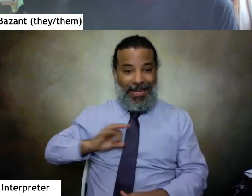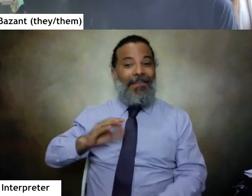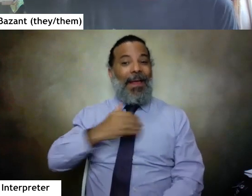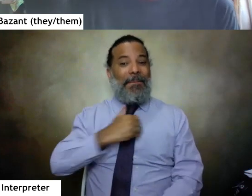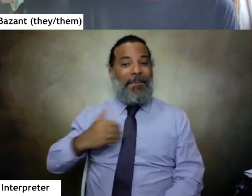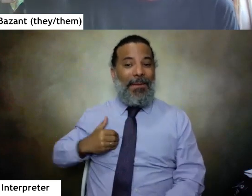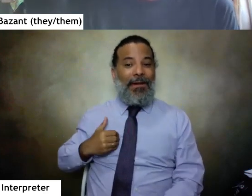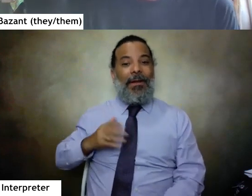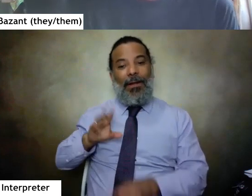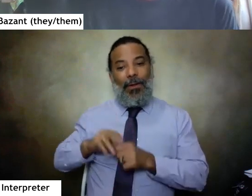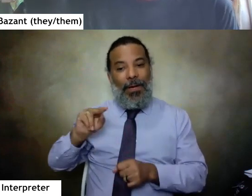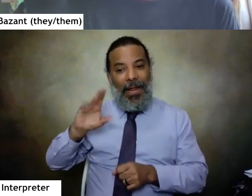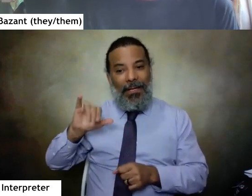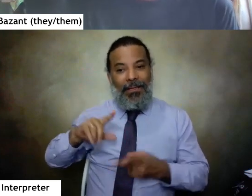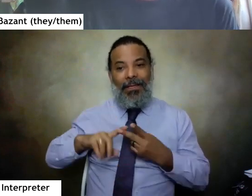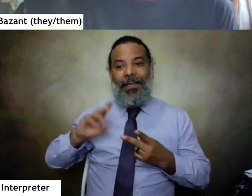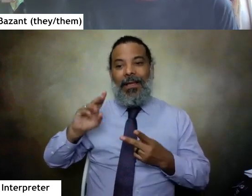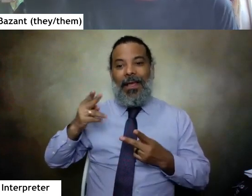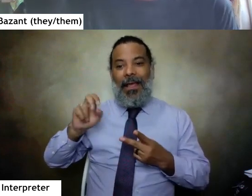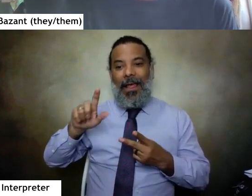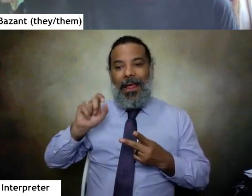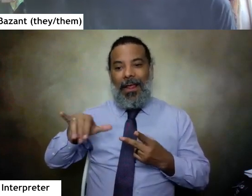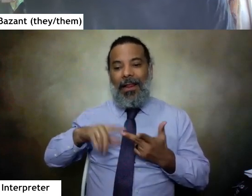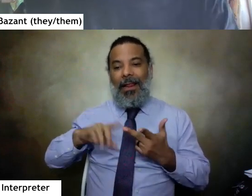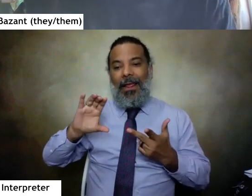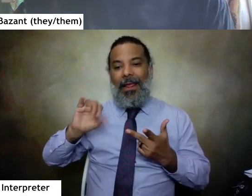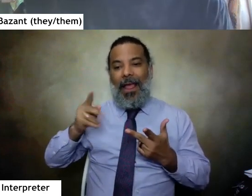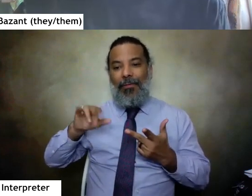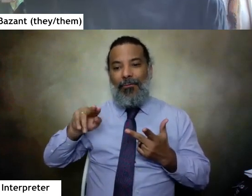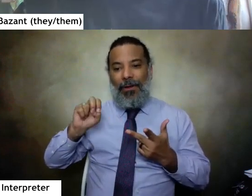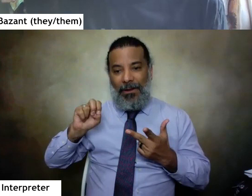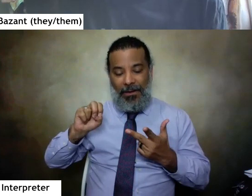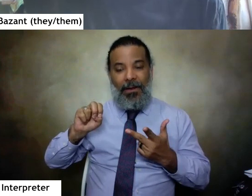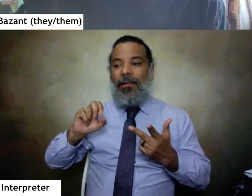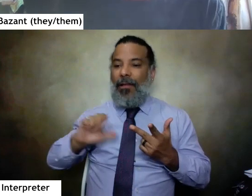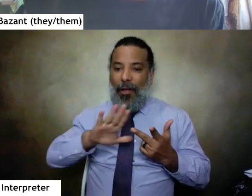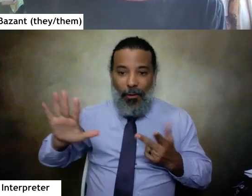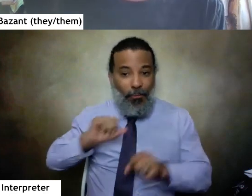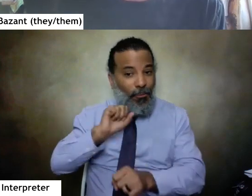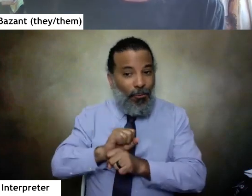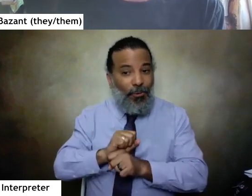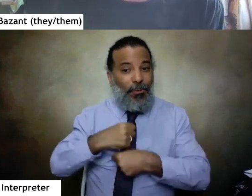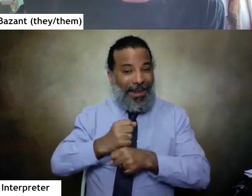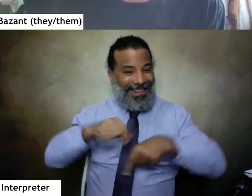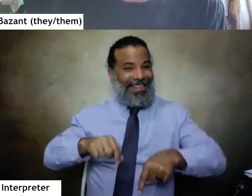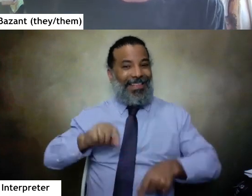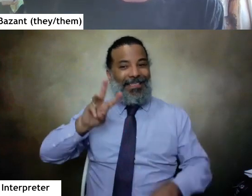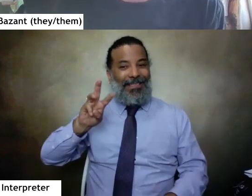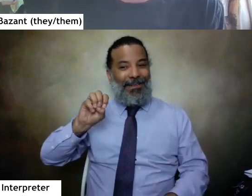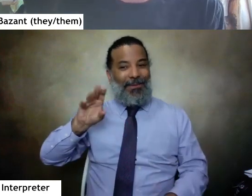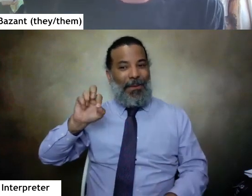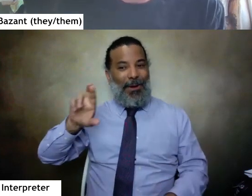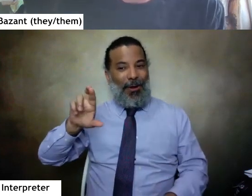including nancy and kaylee and katherine for all of their work to make this webinar series possible